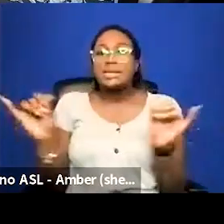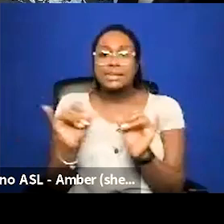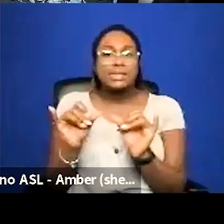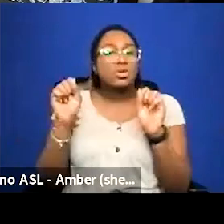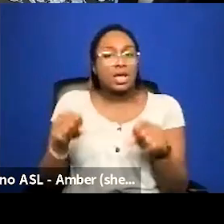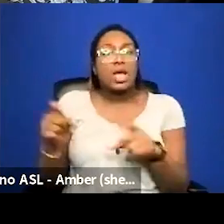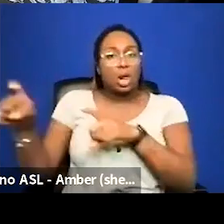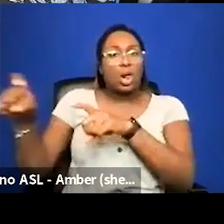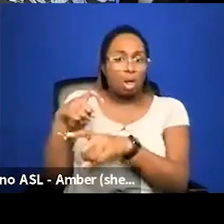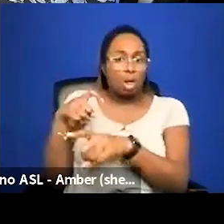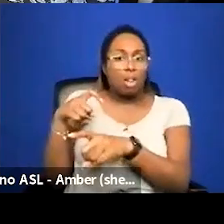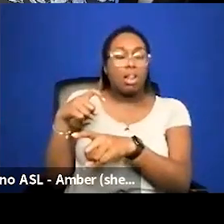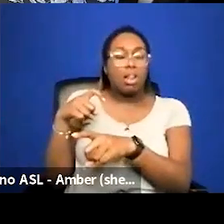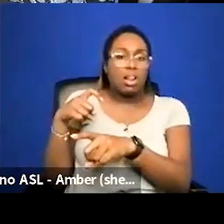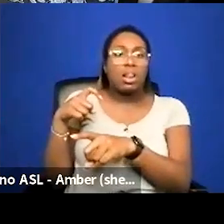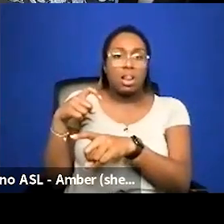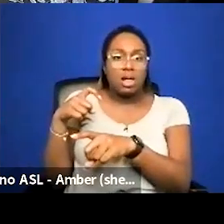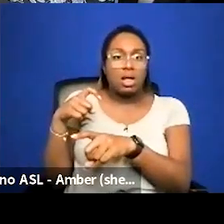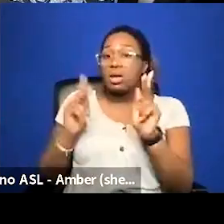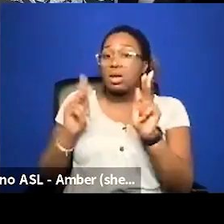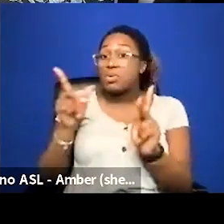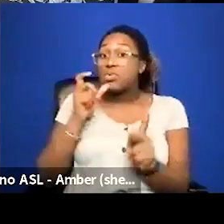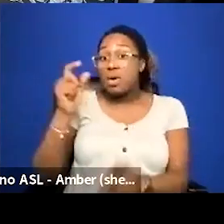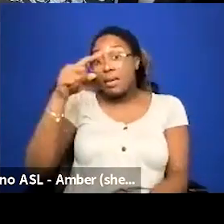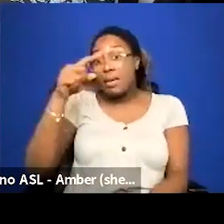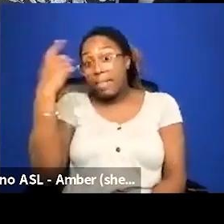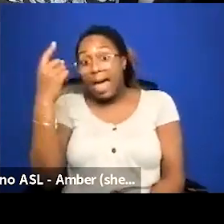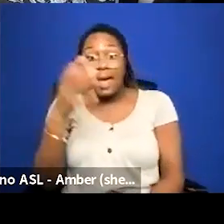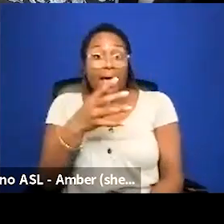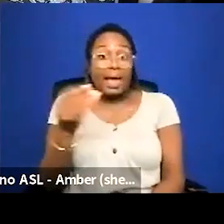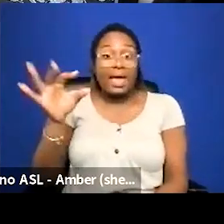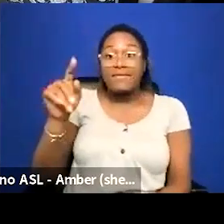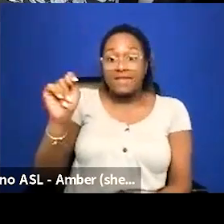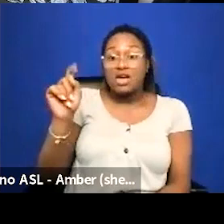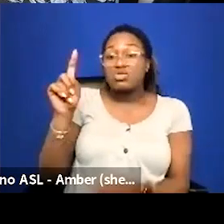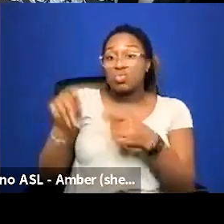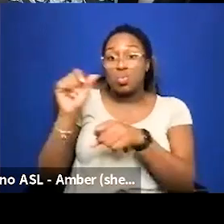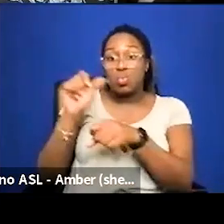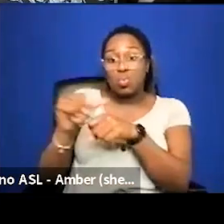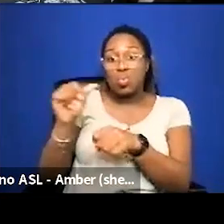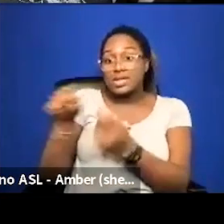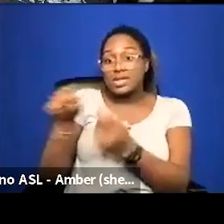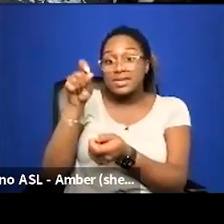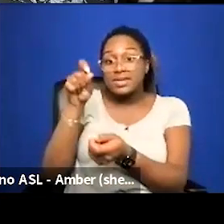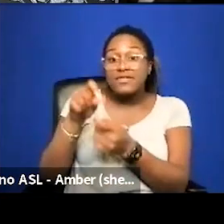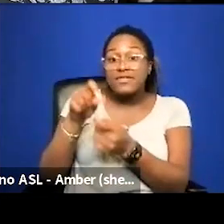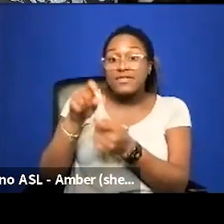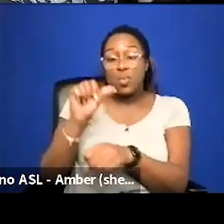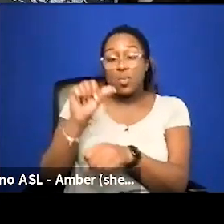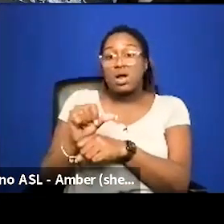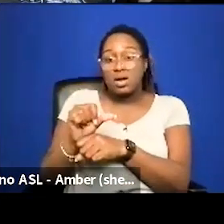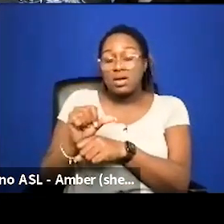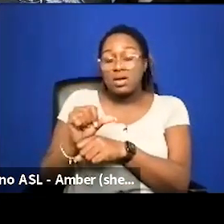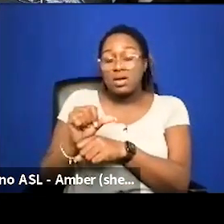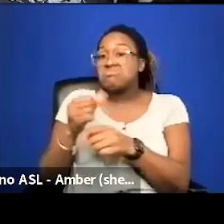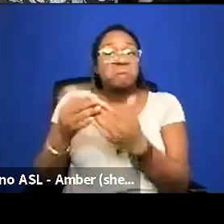in um people who are black and fat to work uh to do specific work um whether it